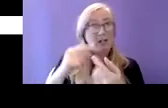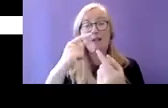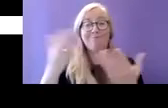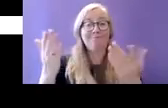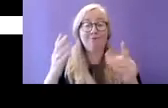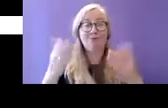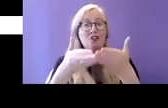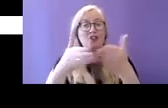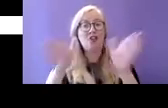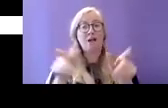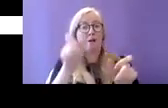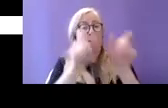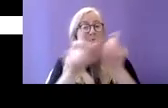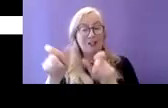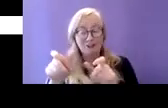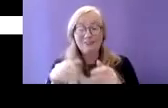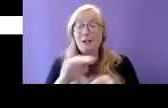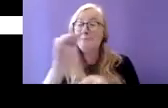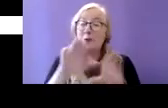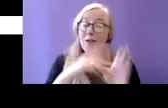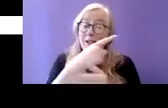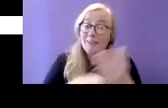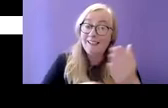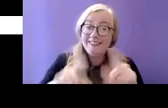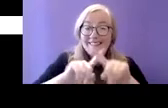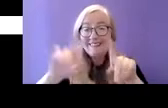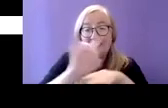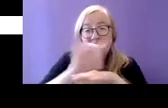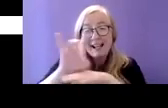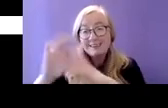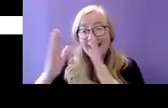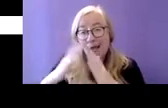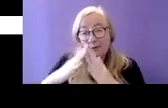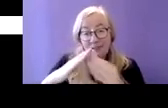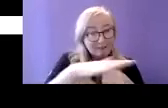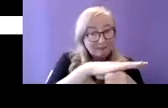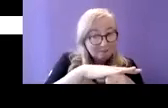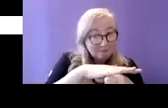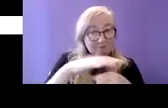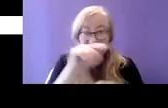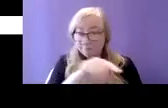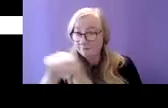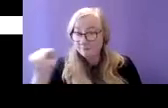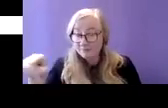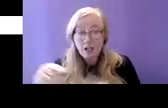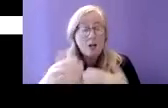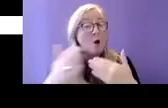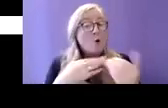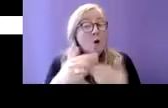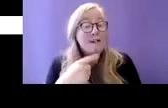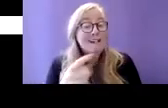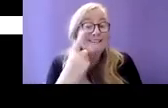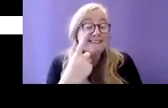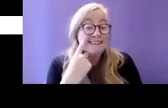in different types of housing circumstances what we observe is that the vast majority of persons with disabilities